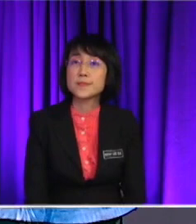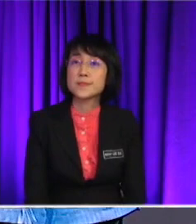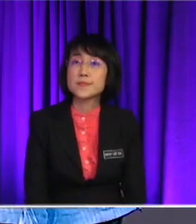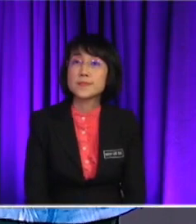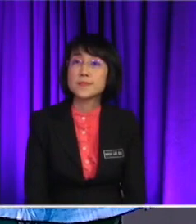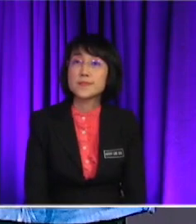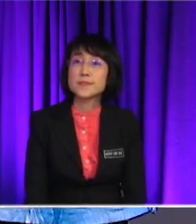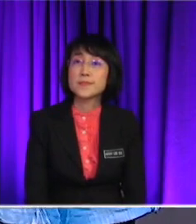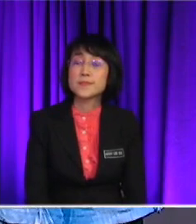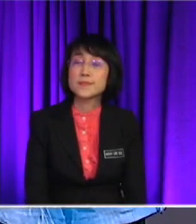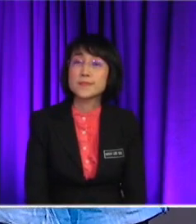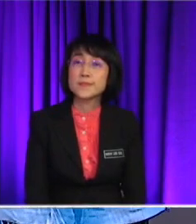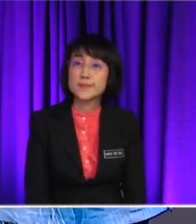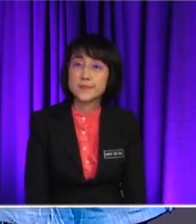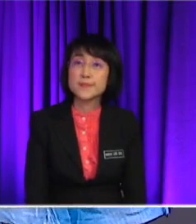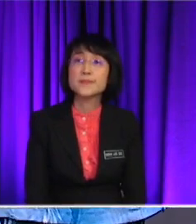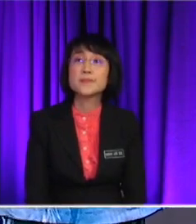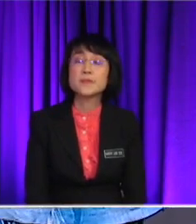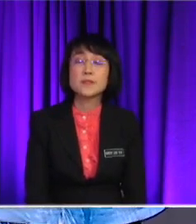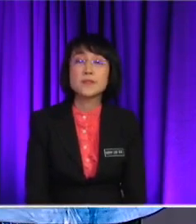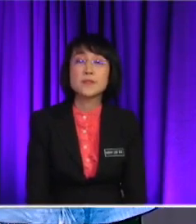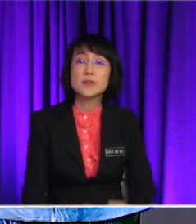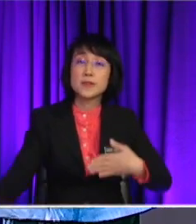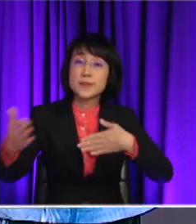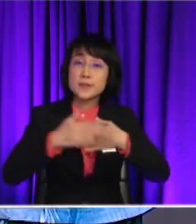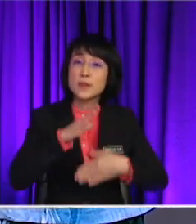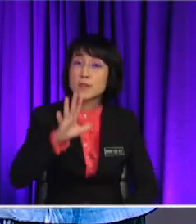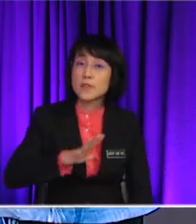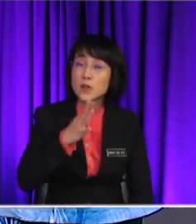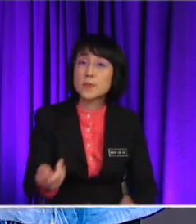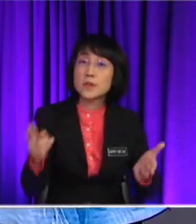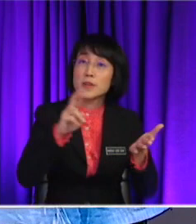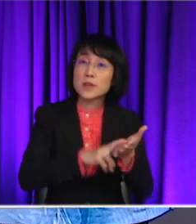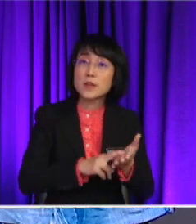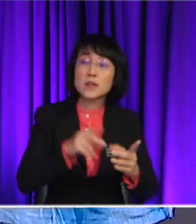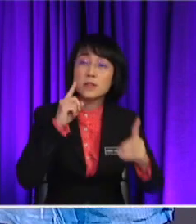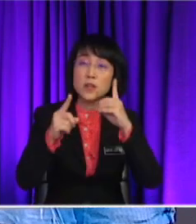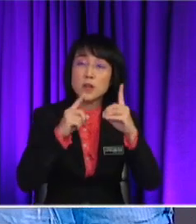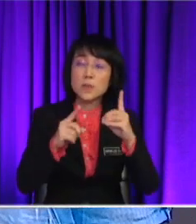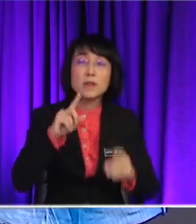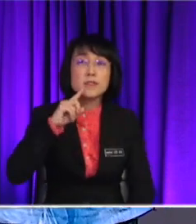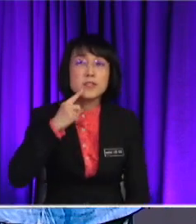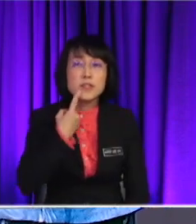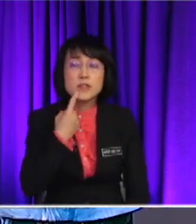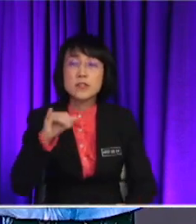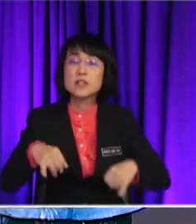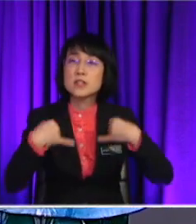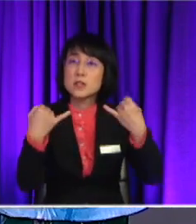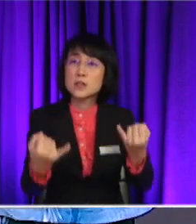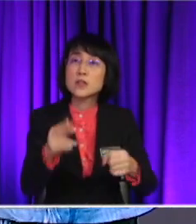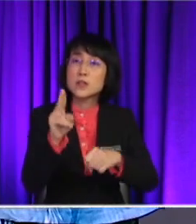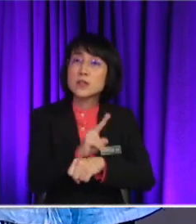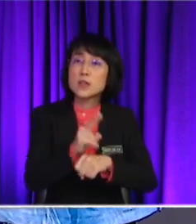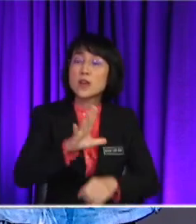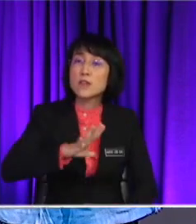recap, right? Let's go back to our formal registers. When we talk about a serious issues, yeah, when we talk about a common issue, we need to use